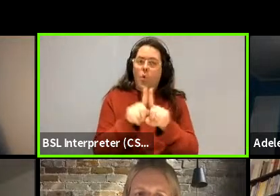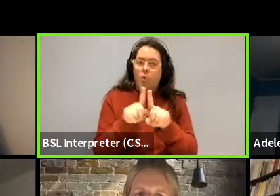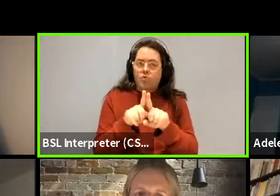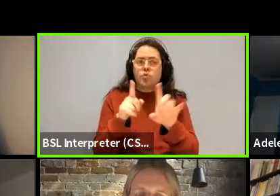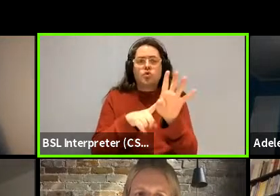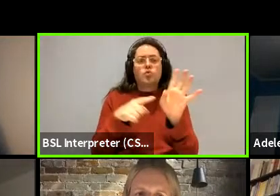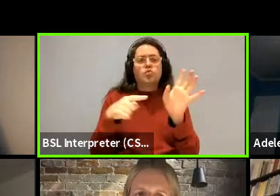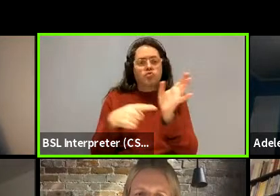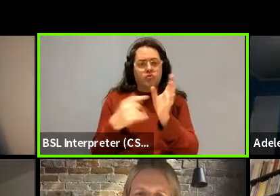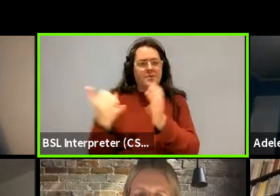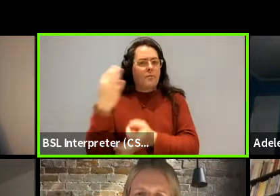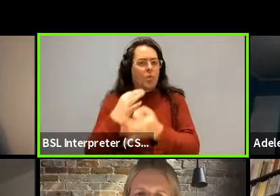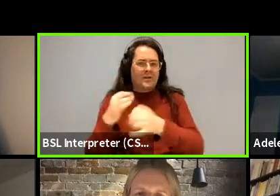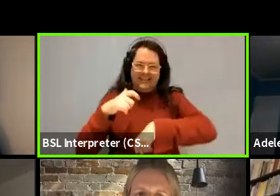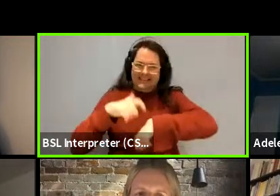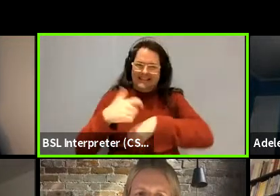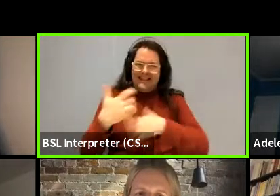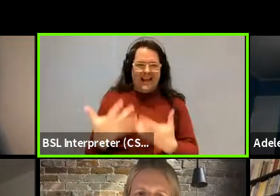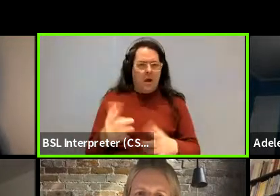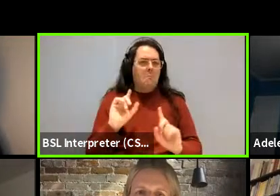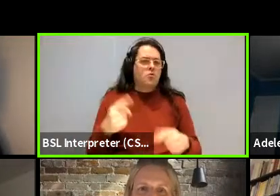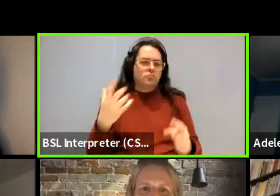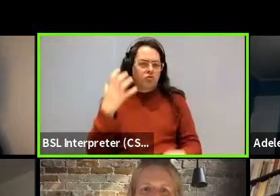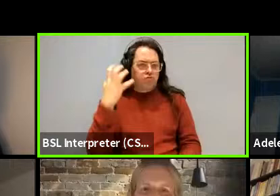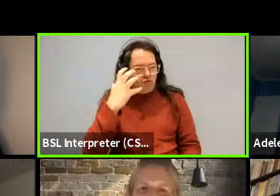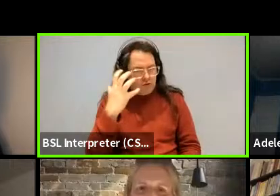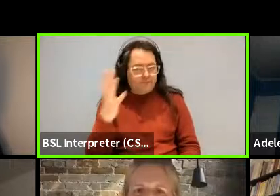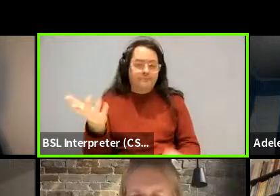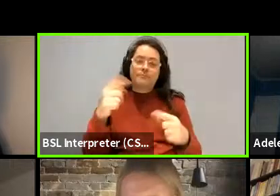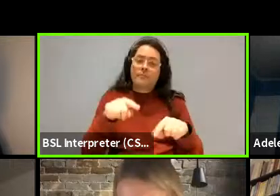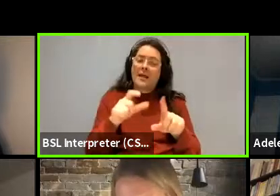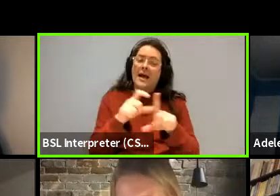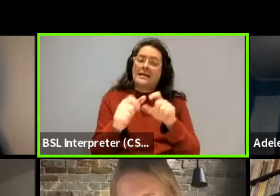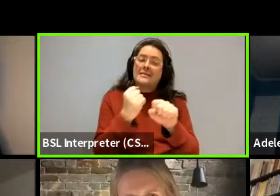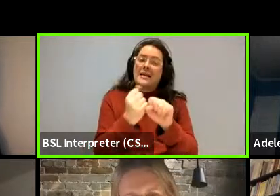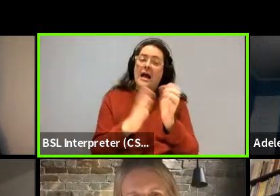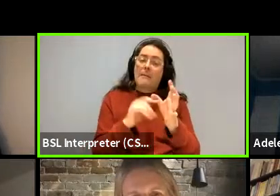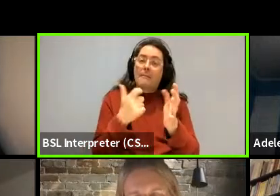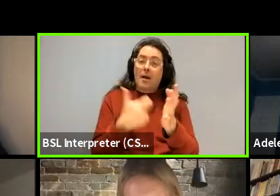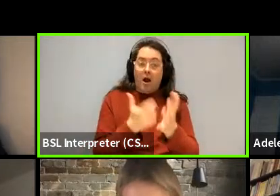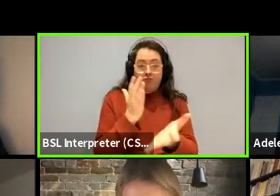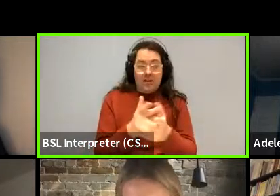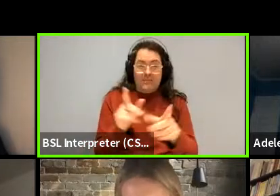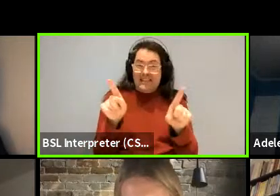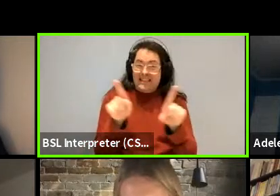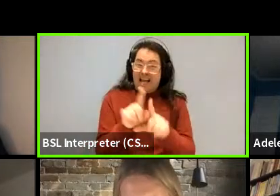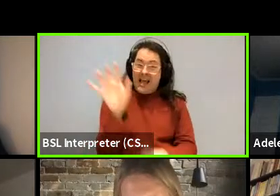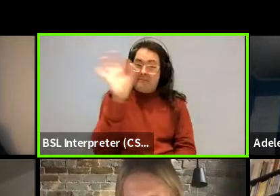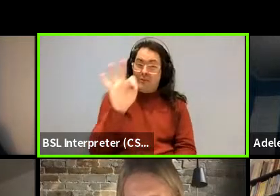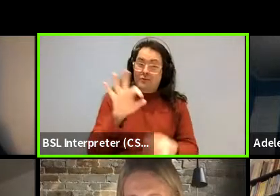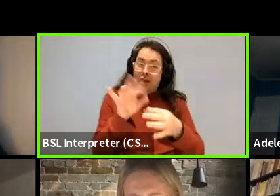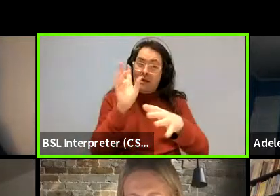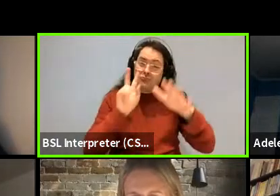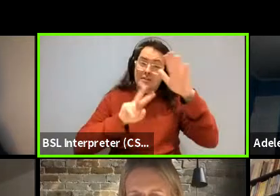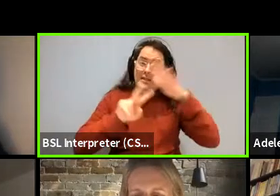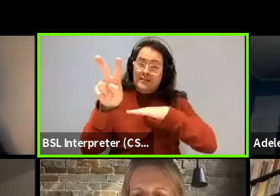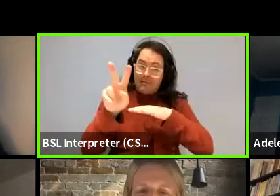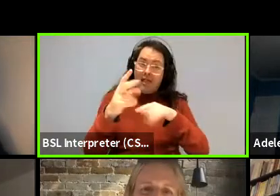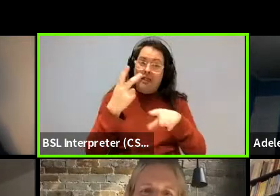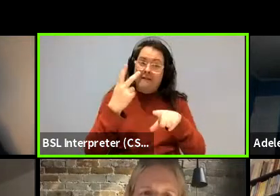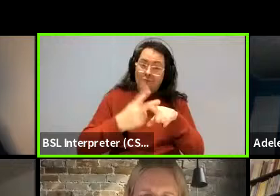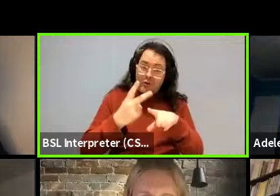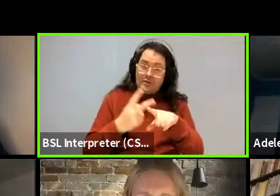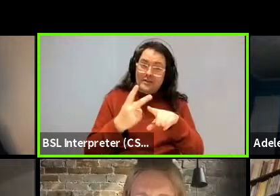I'm sorry. We won't be to get to those tonight. Dagmar? Yeah. I'm going to, I had the same question going back to the predictability, the frequency thing, the